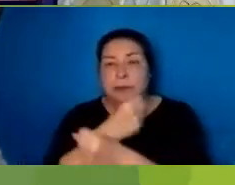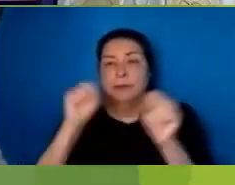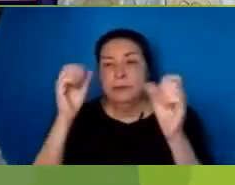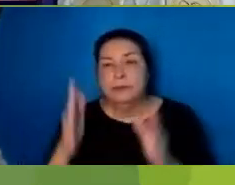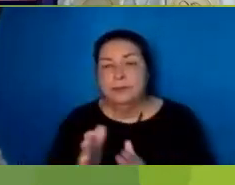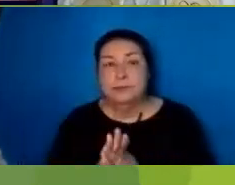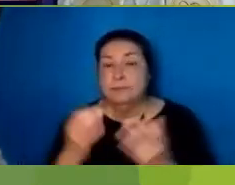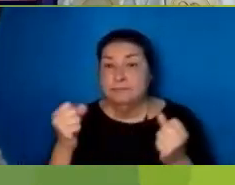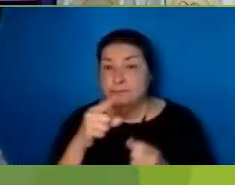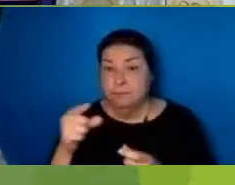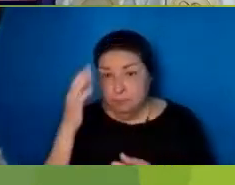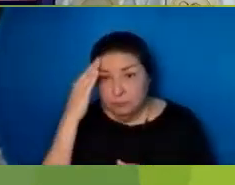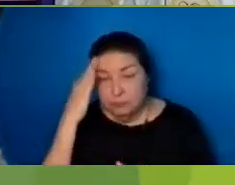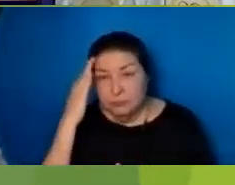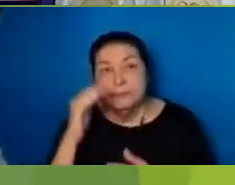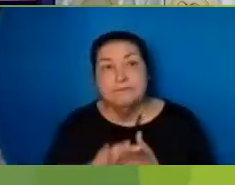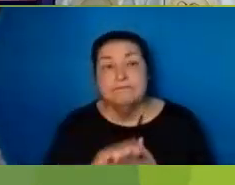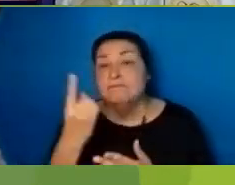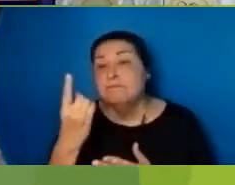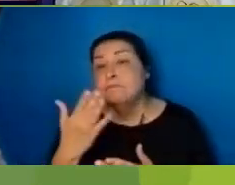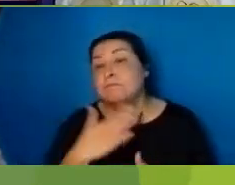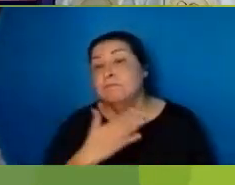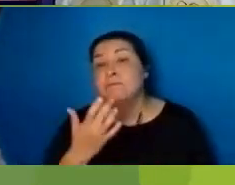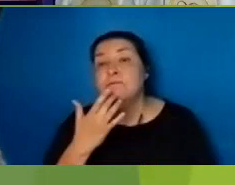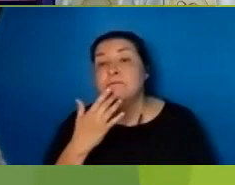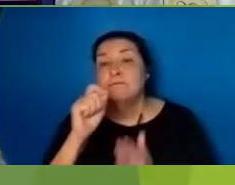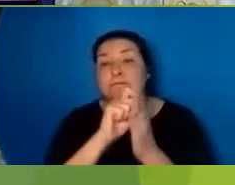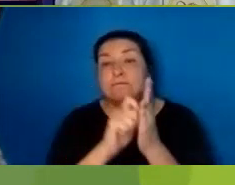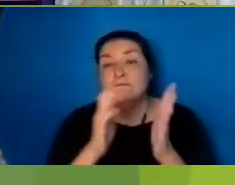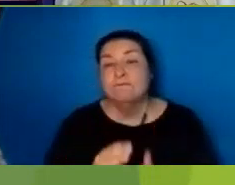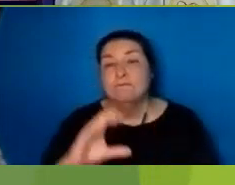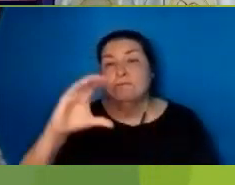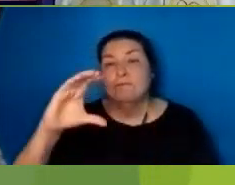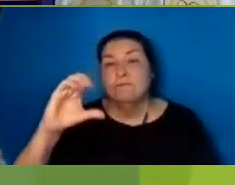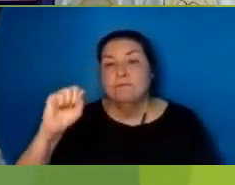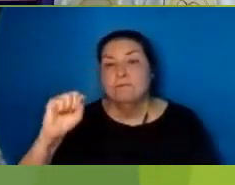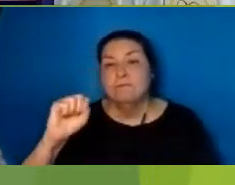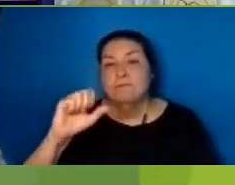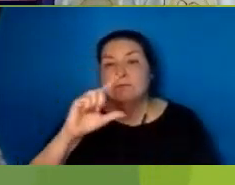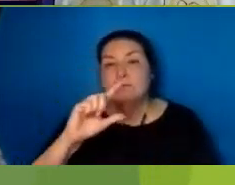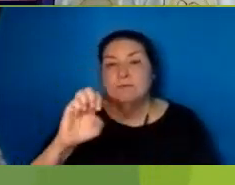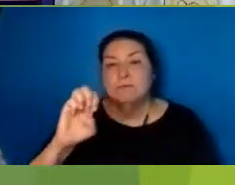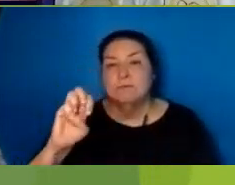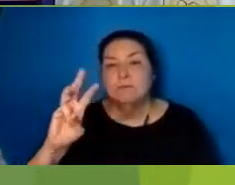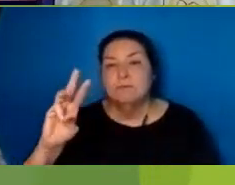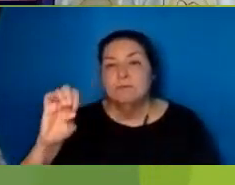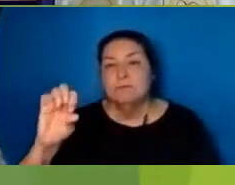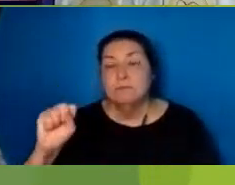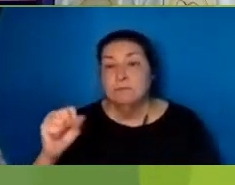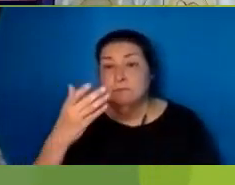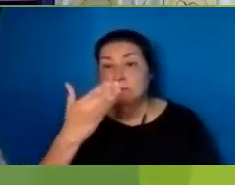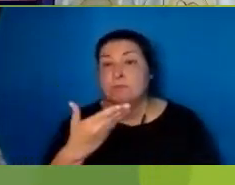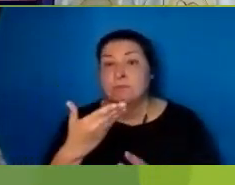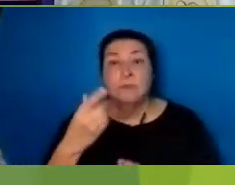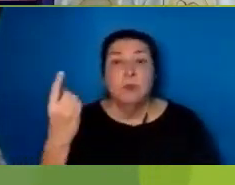As many of you know One of my favorite authors Is C.S. Lewis And C.S. Lewis Always seemed to